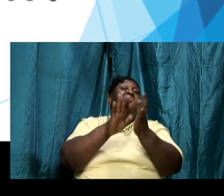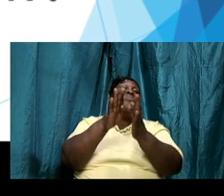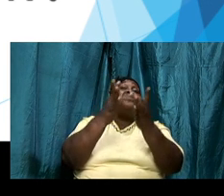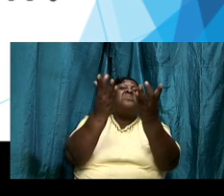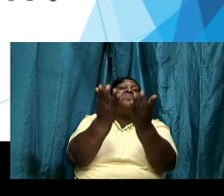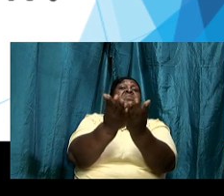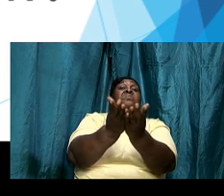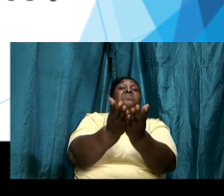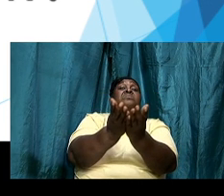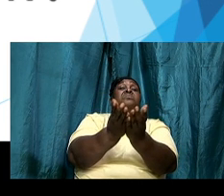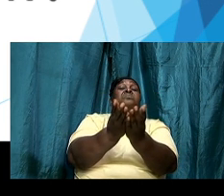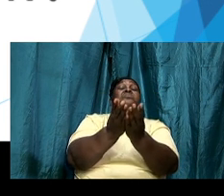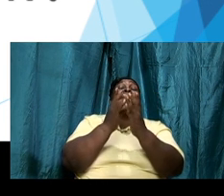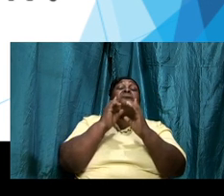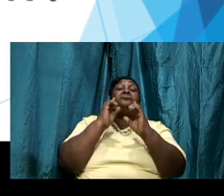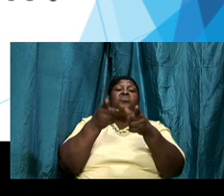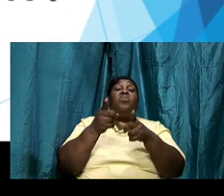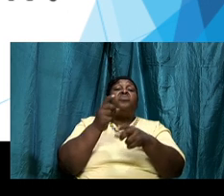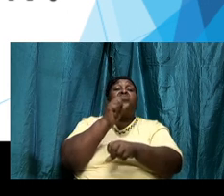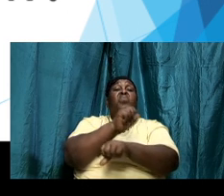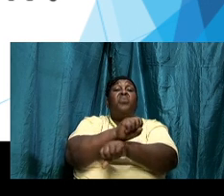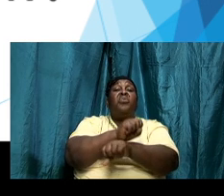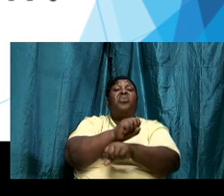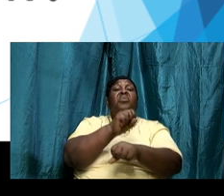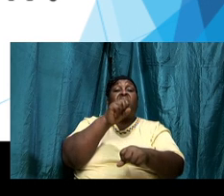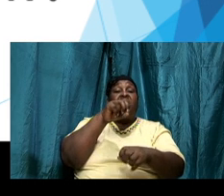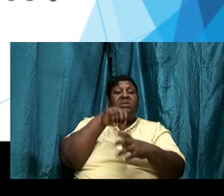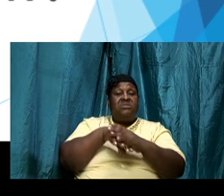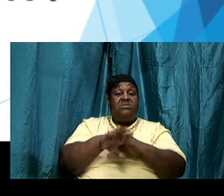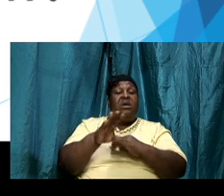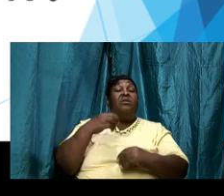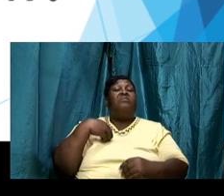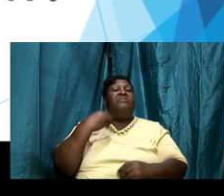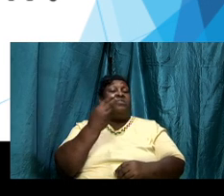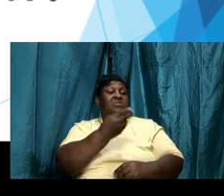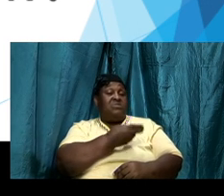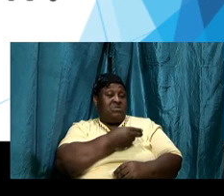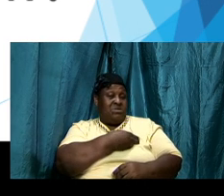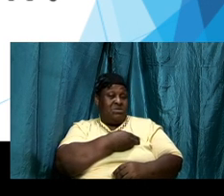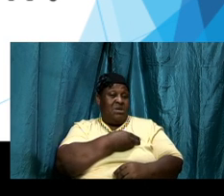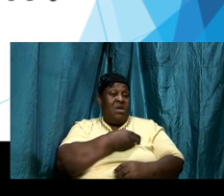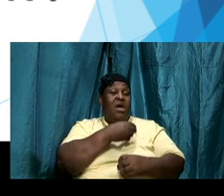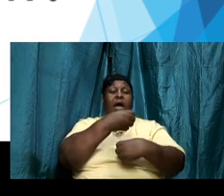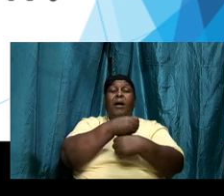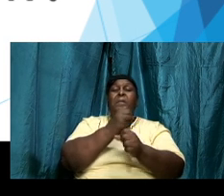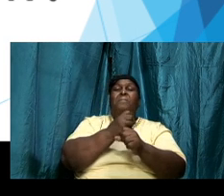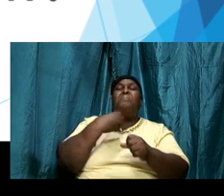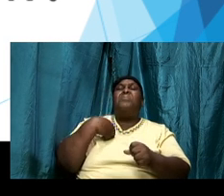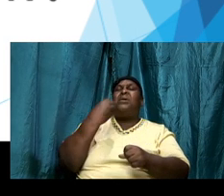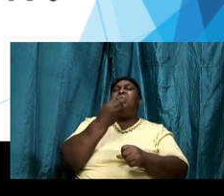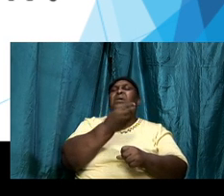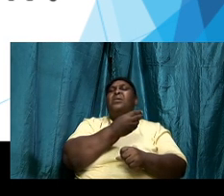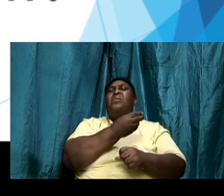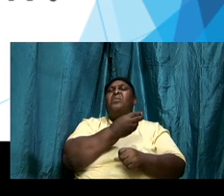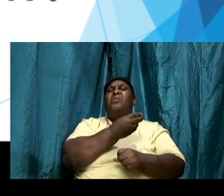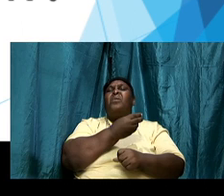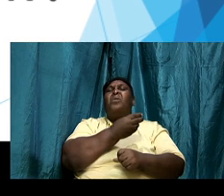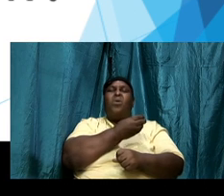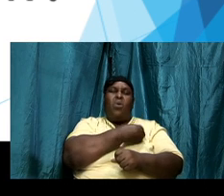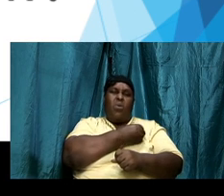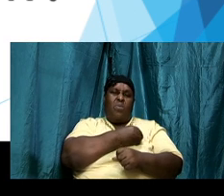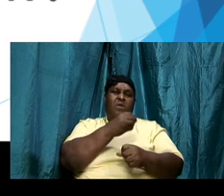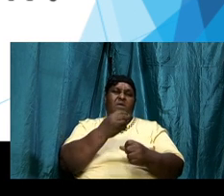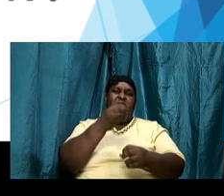that is going to work inside of us and cause our faith to